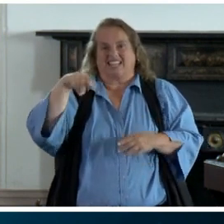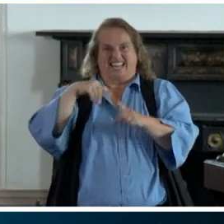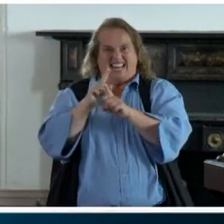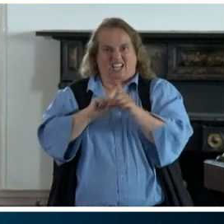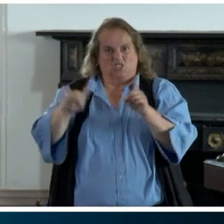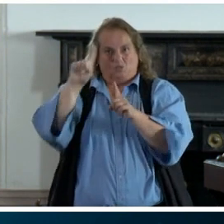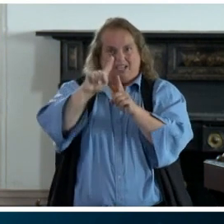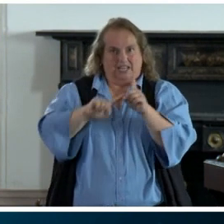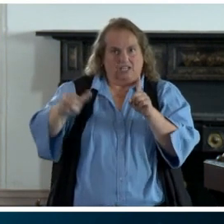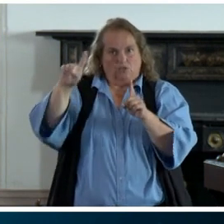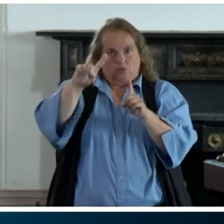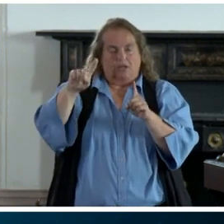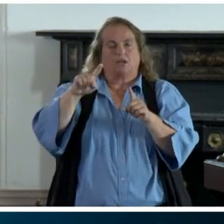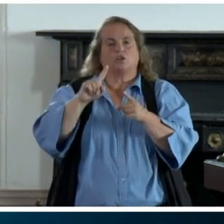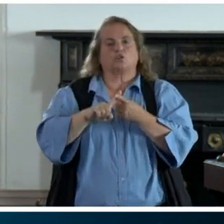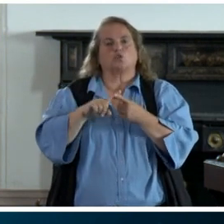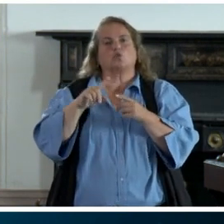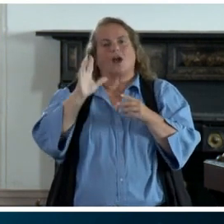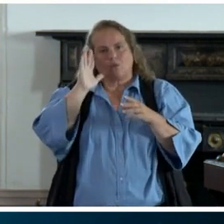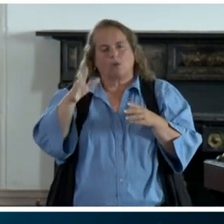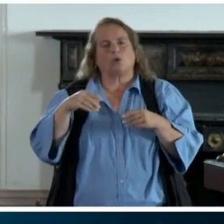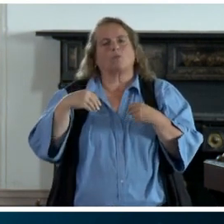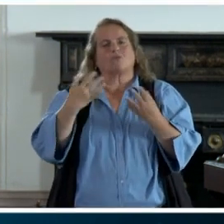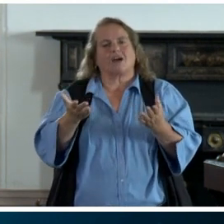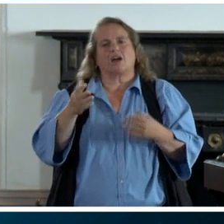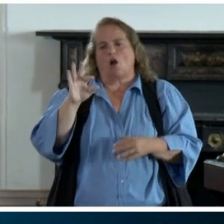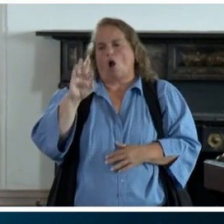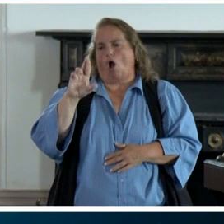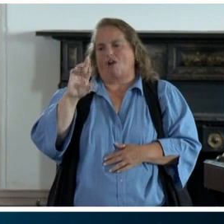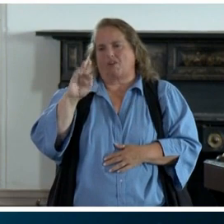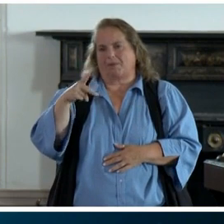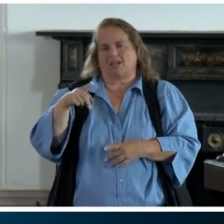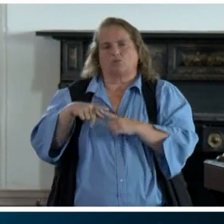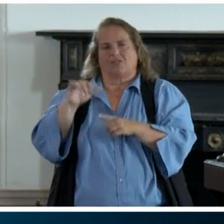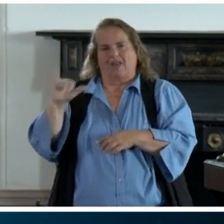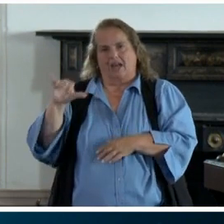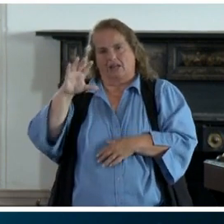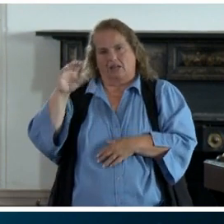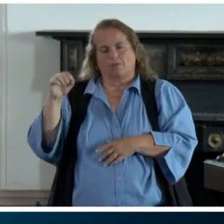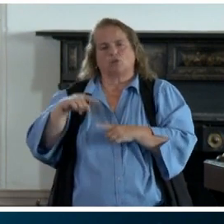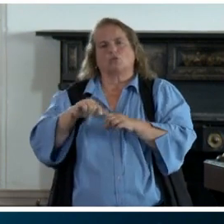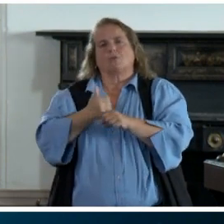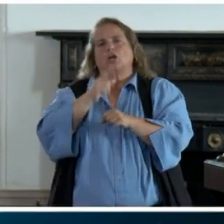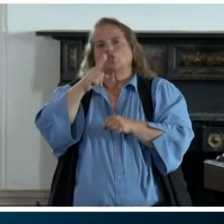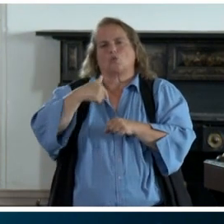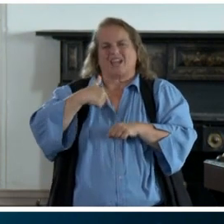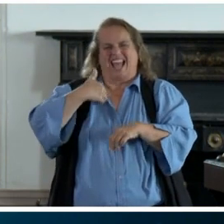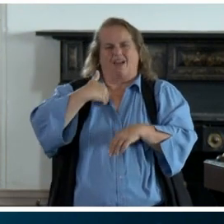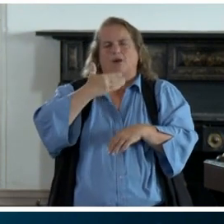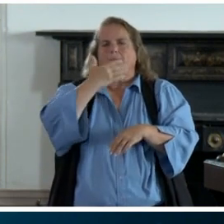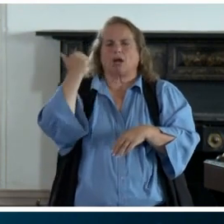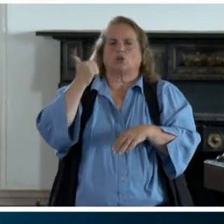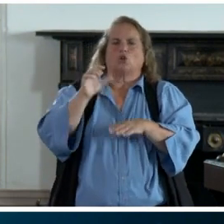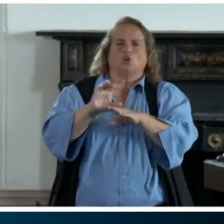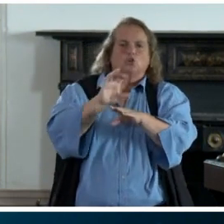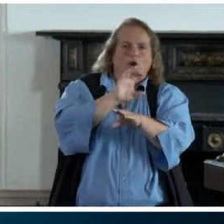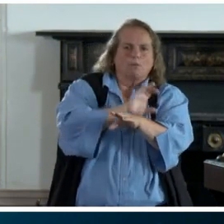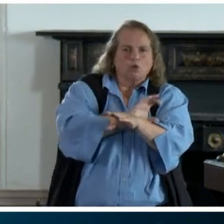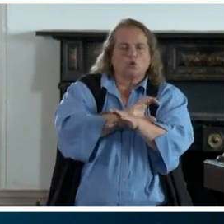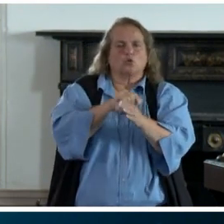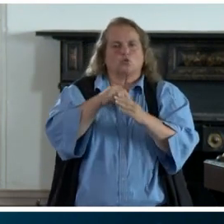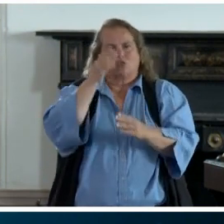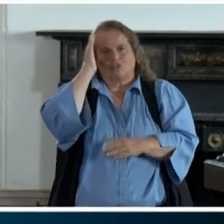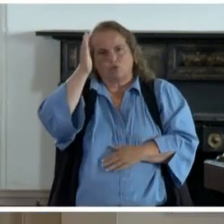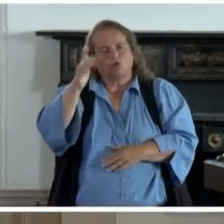make sure that we can have the infrastructure we need going into the future to make sure that this doesn't happen